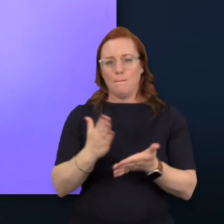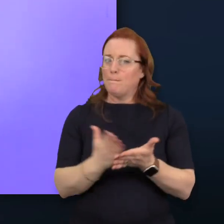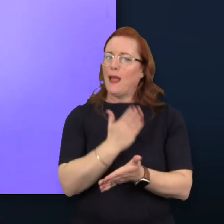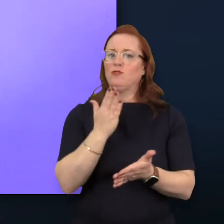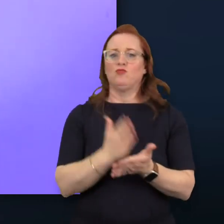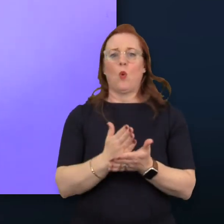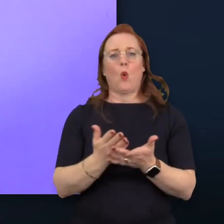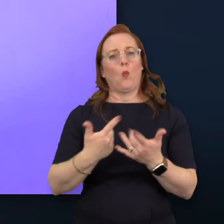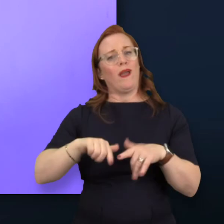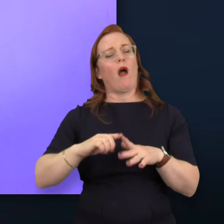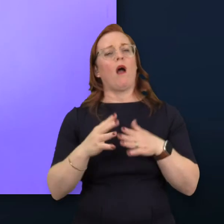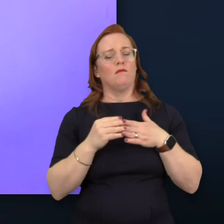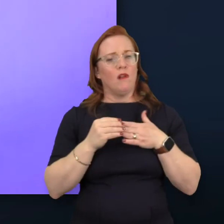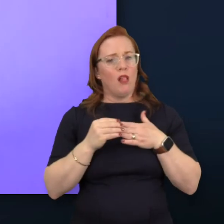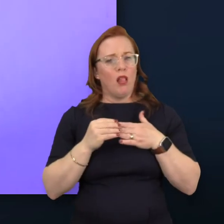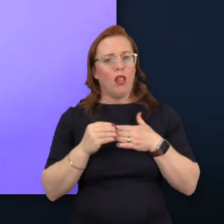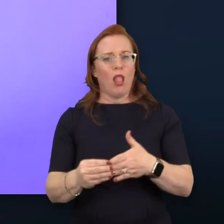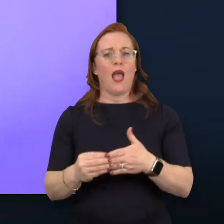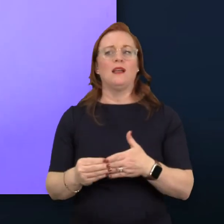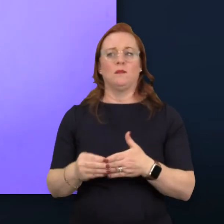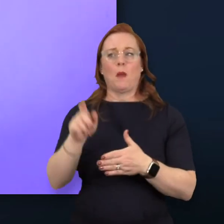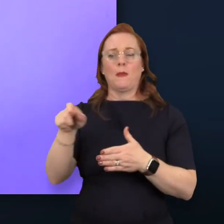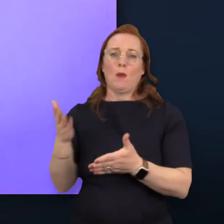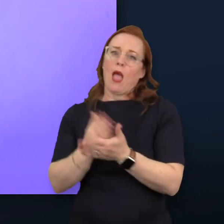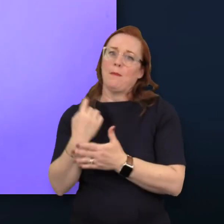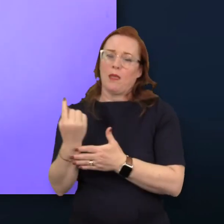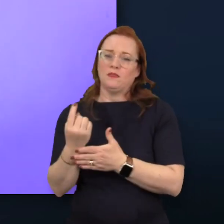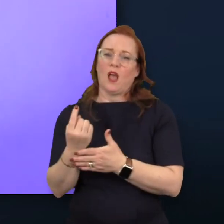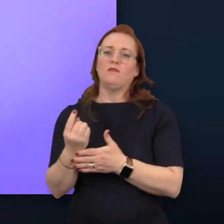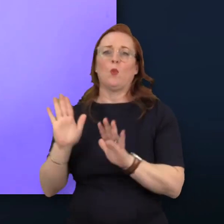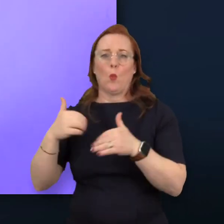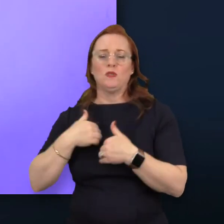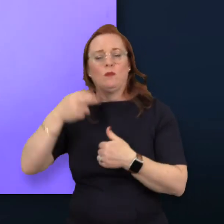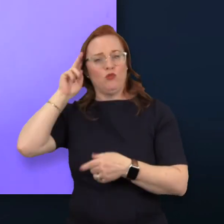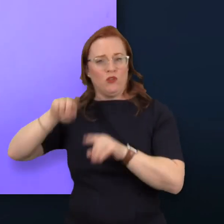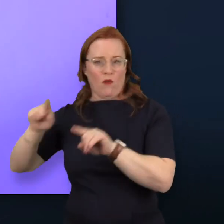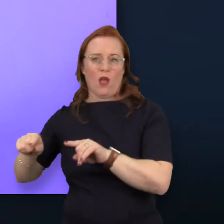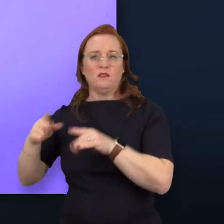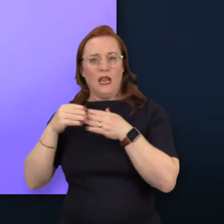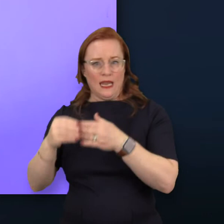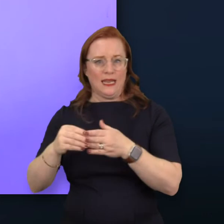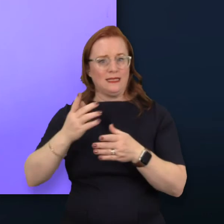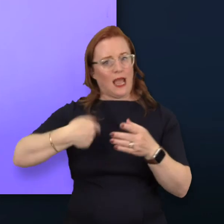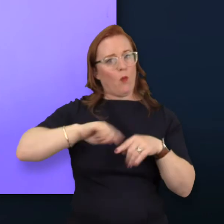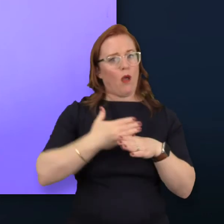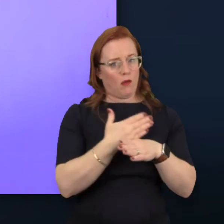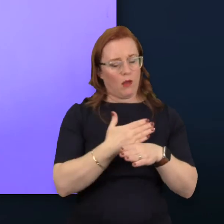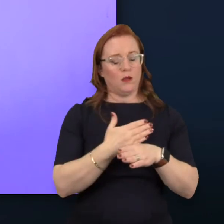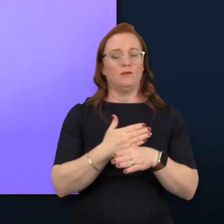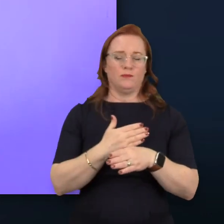that our practice is led by people we serve. And we do so in a safe way.